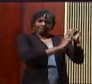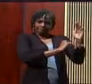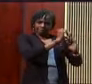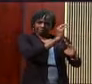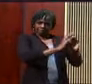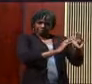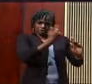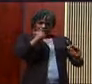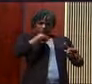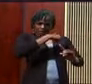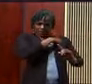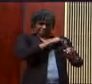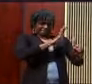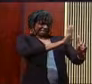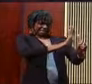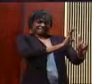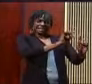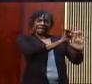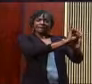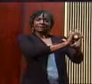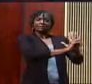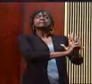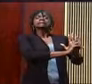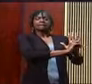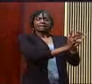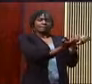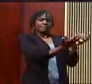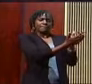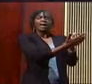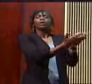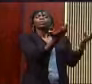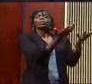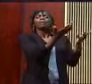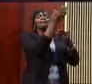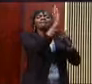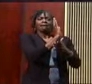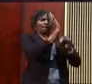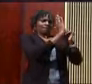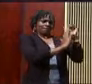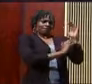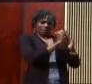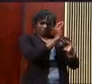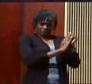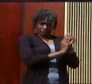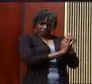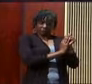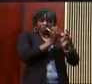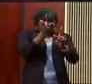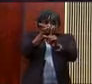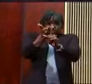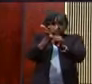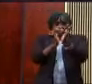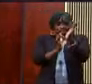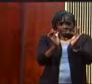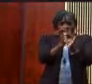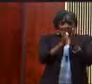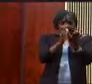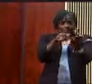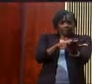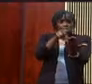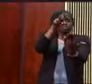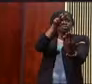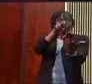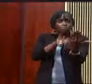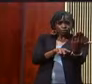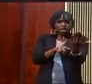identity was that God comforts us. And when you read the book of Nehemiah, you discover that he